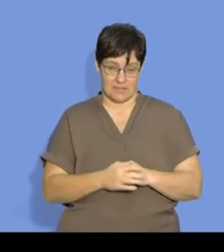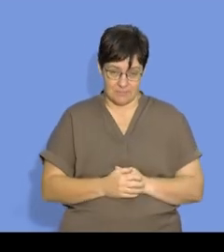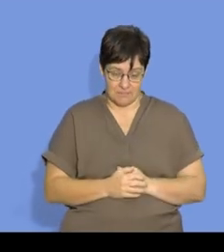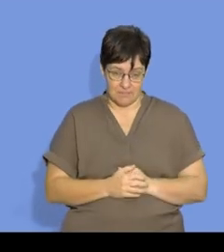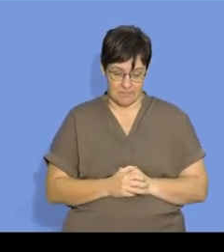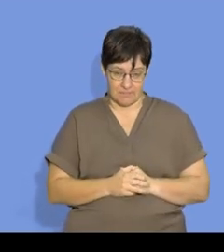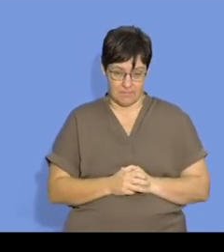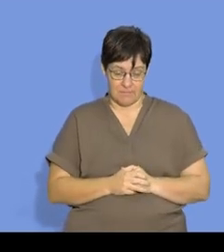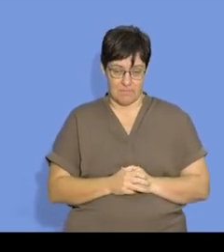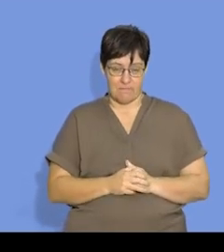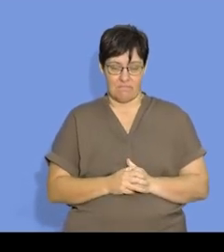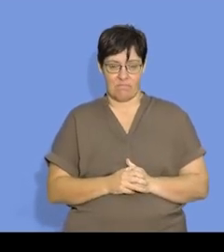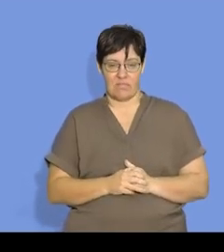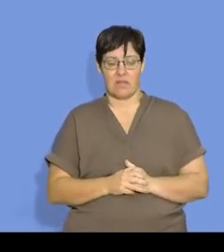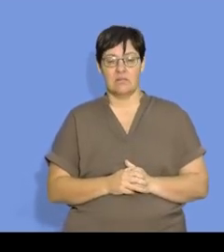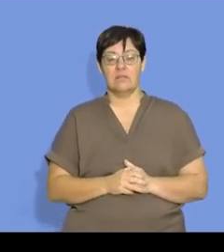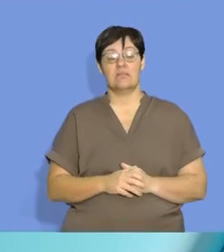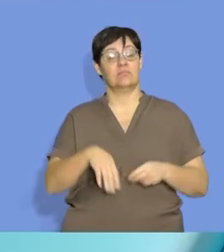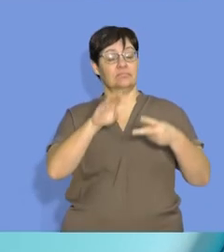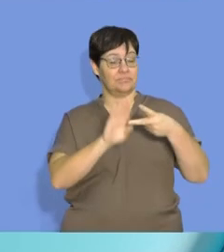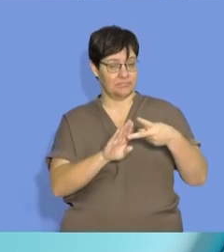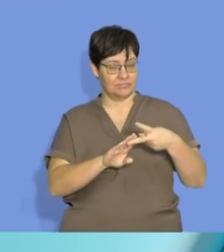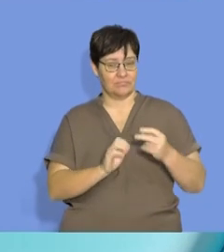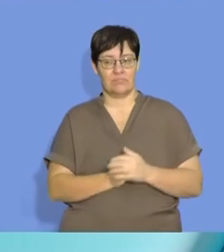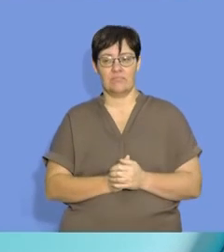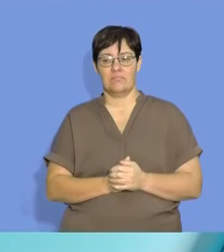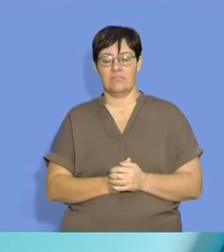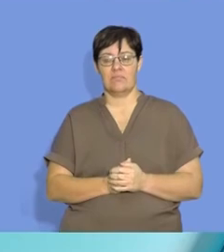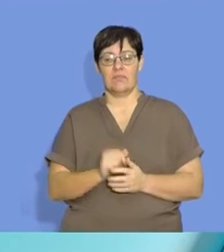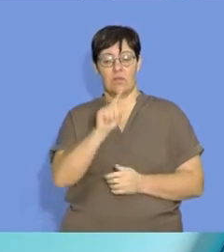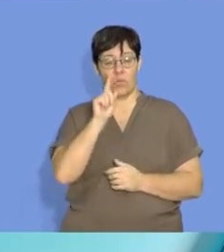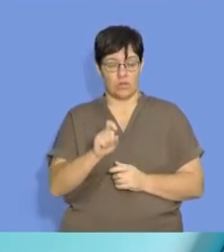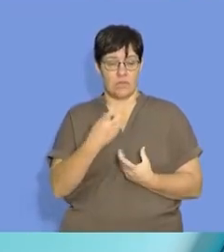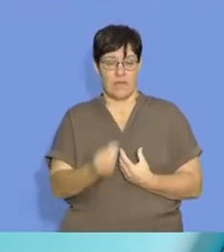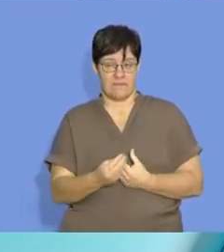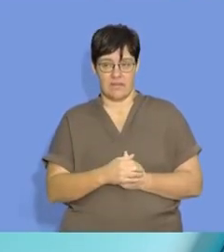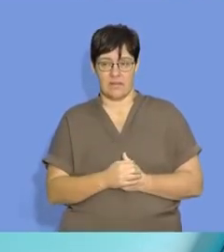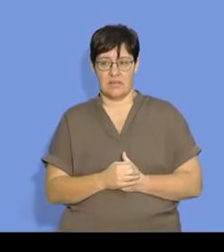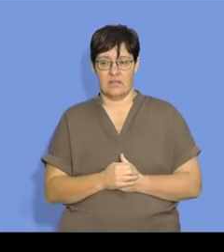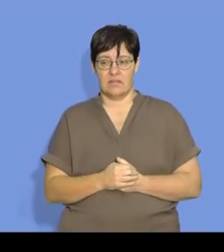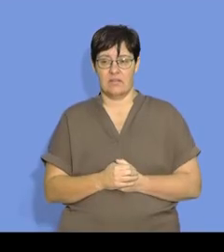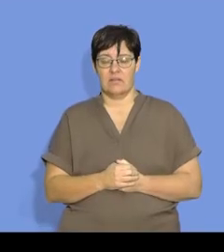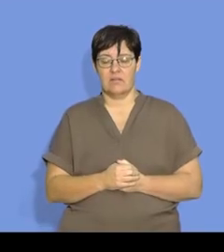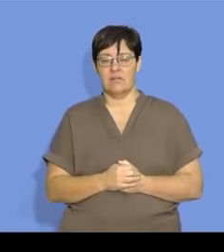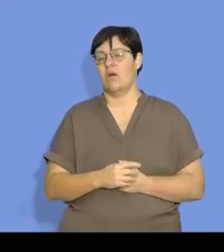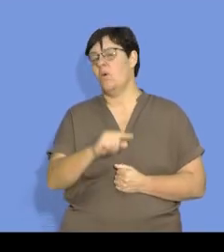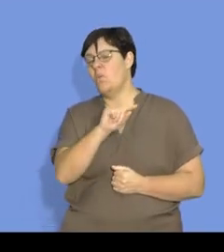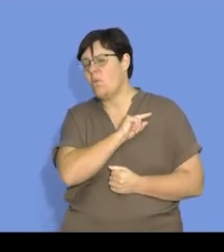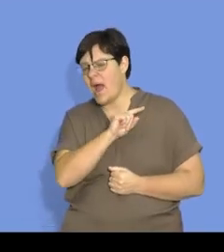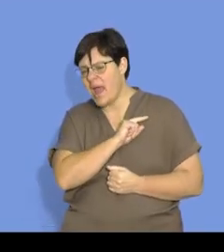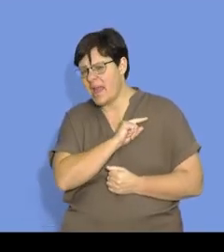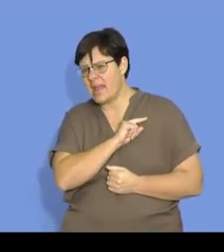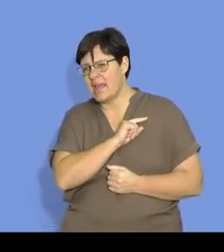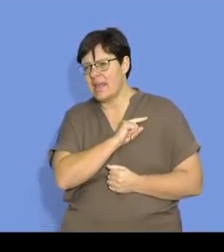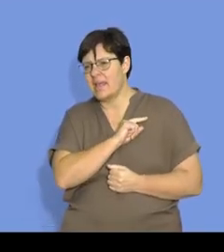The next factor that I would like us to look at is, or the next question that we have coming up is, why